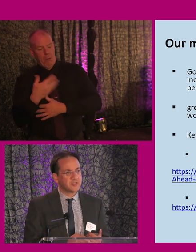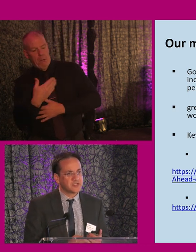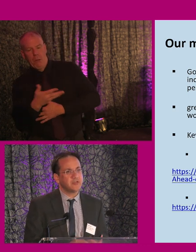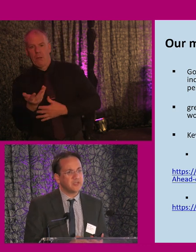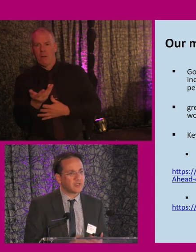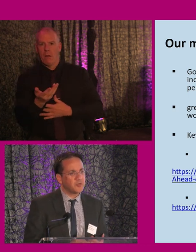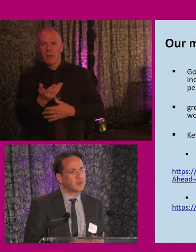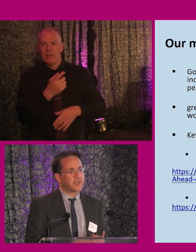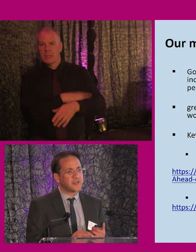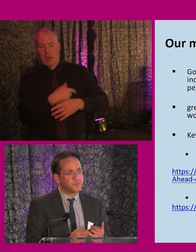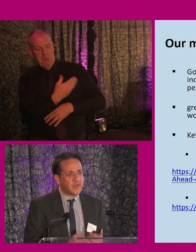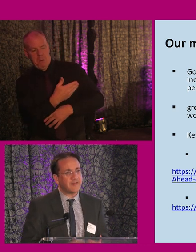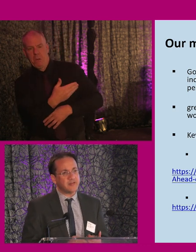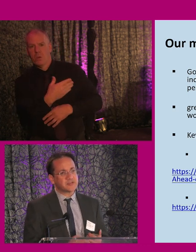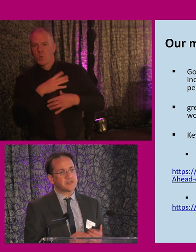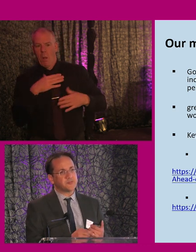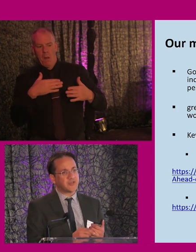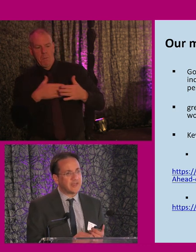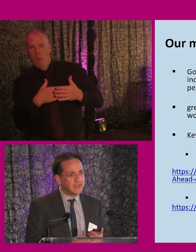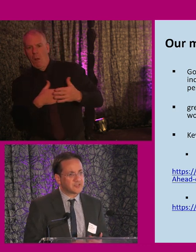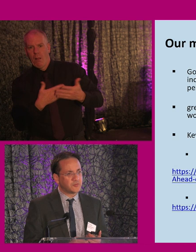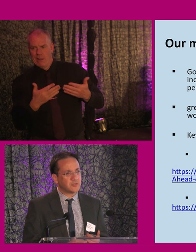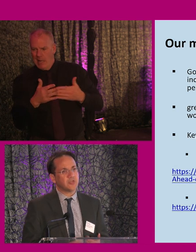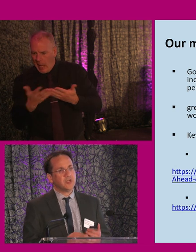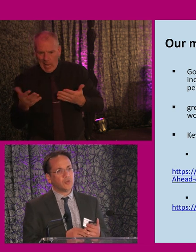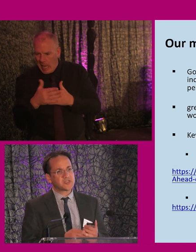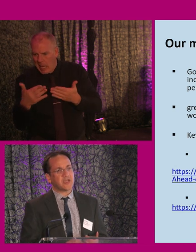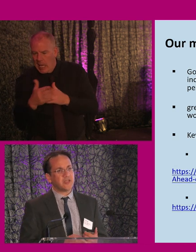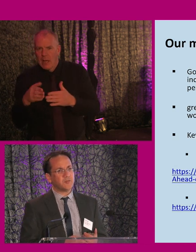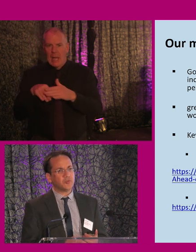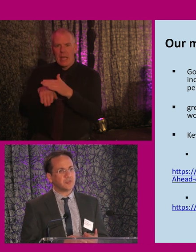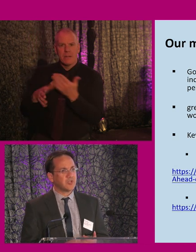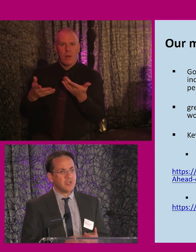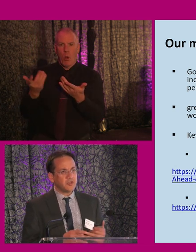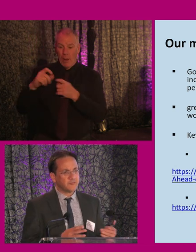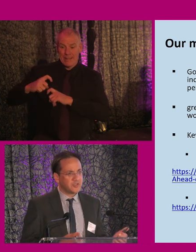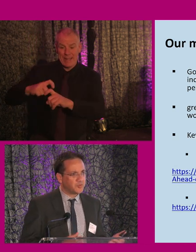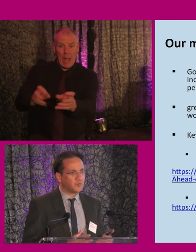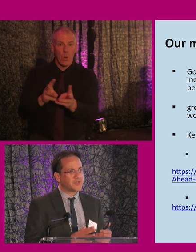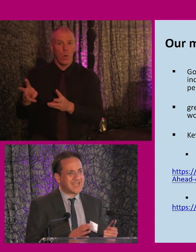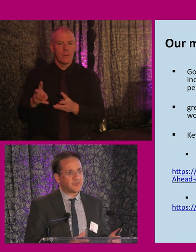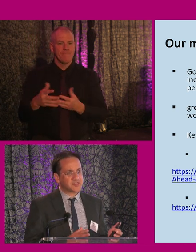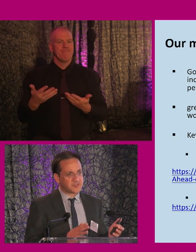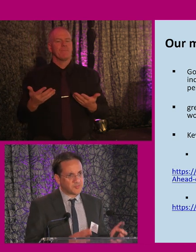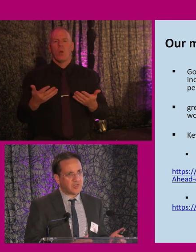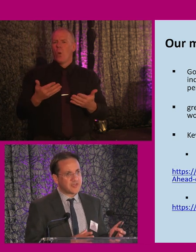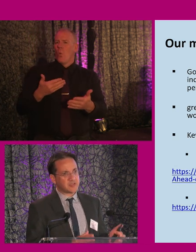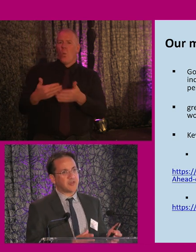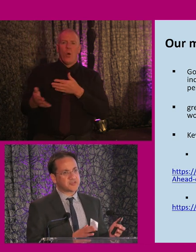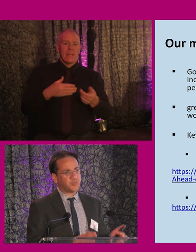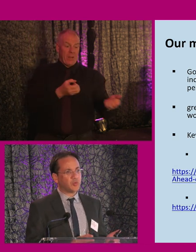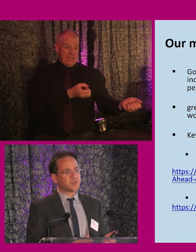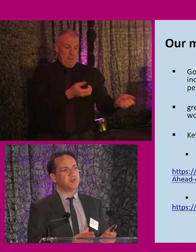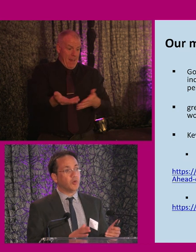people are continually coming up against barriers in terms of getting into work, or staying in work, you can really put whatever supply